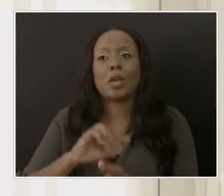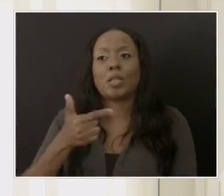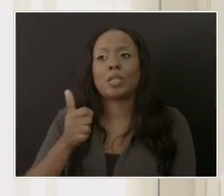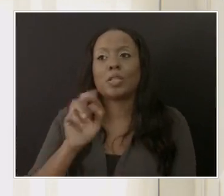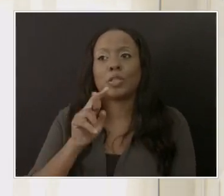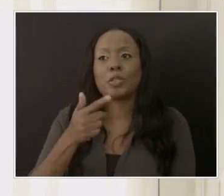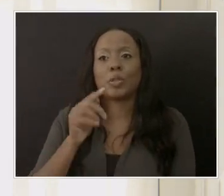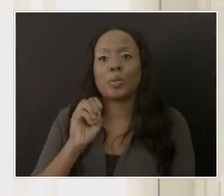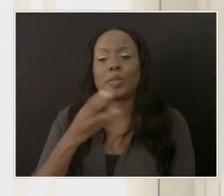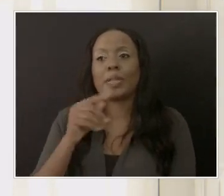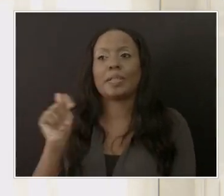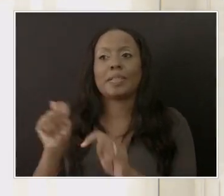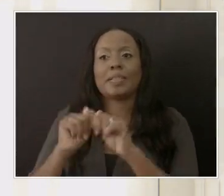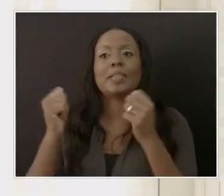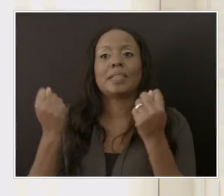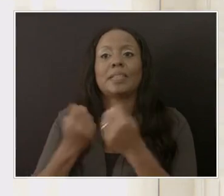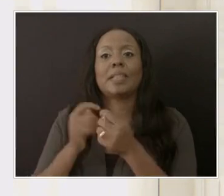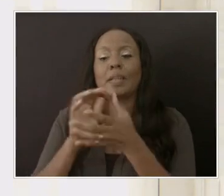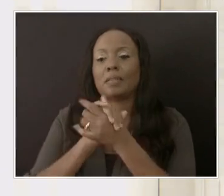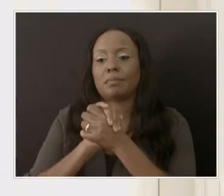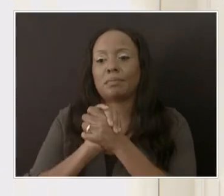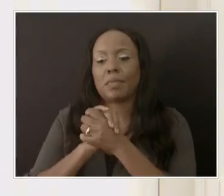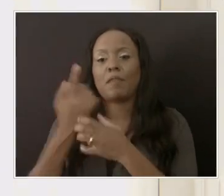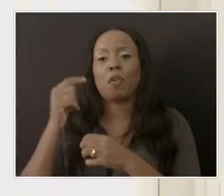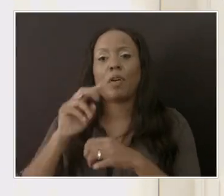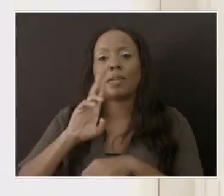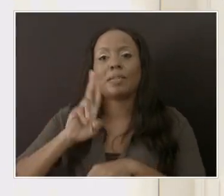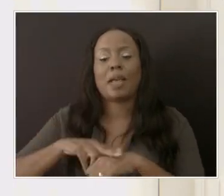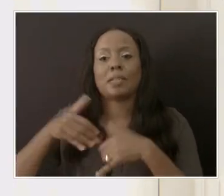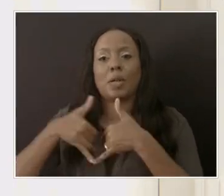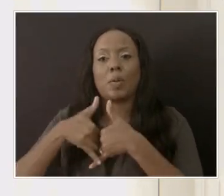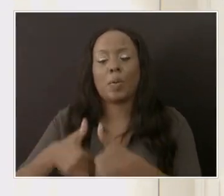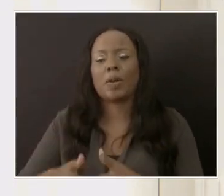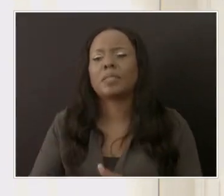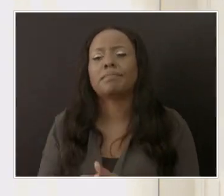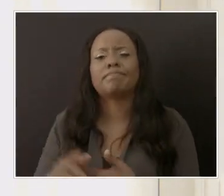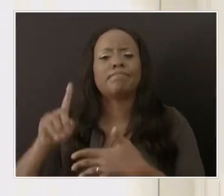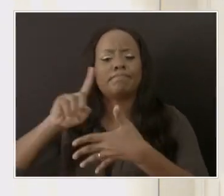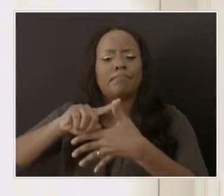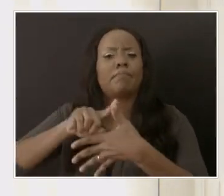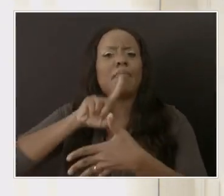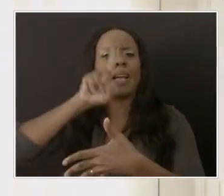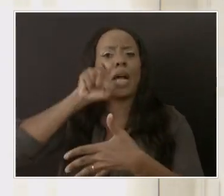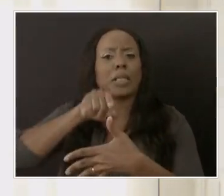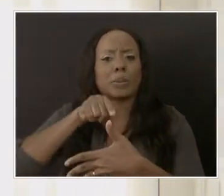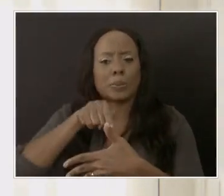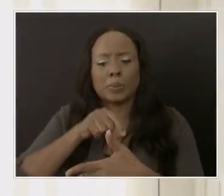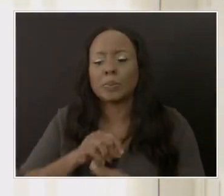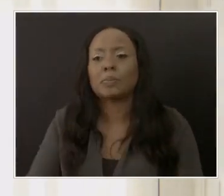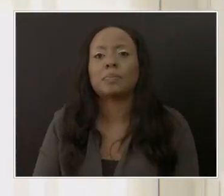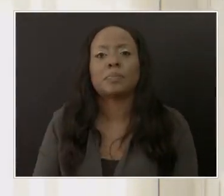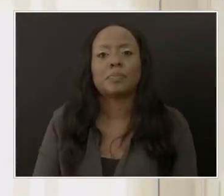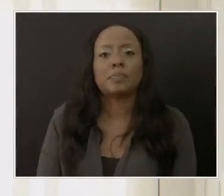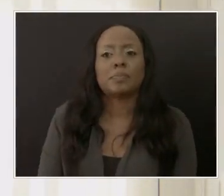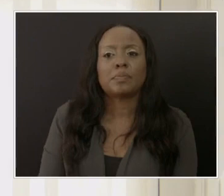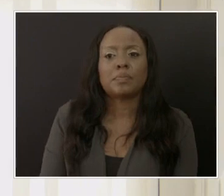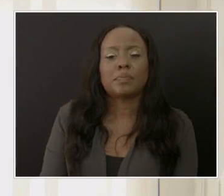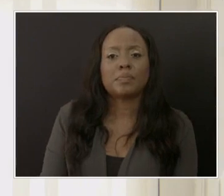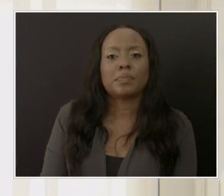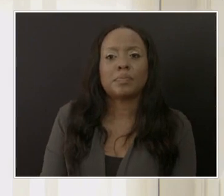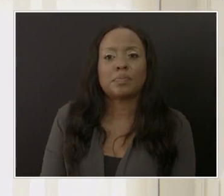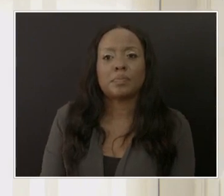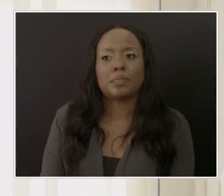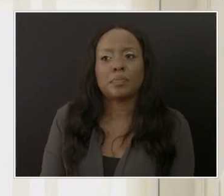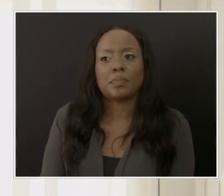uh, in this island's honors. Um, Dr. George, you spoke of us not looking